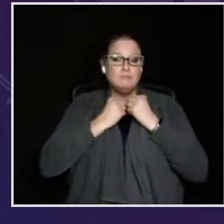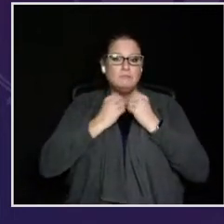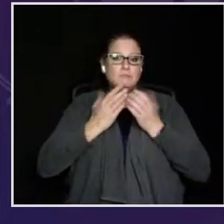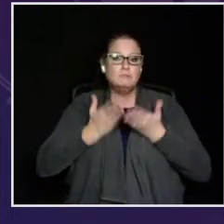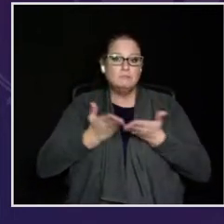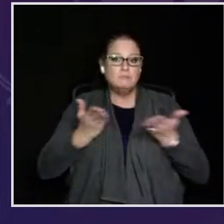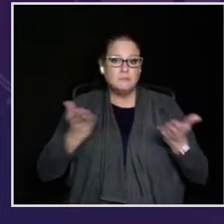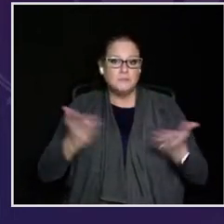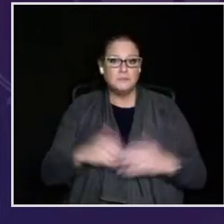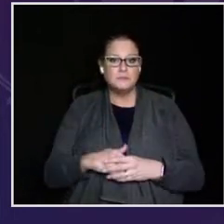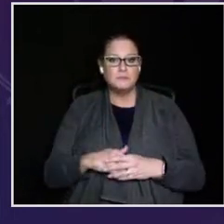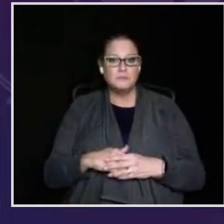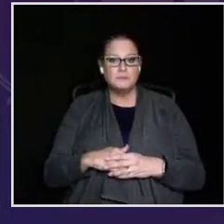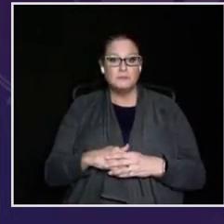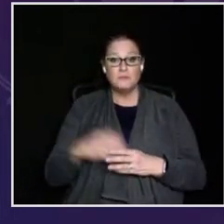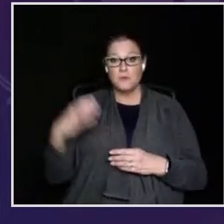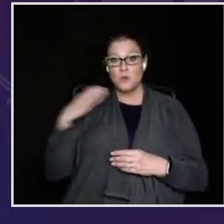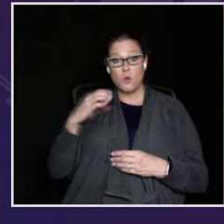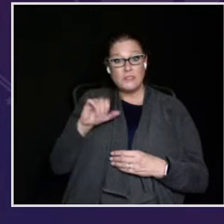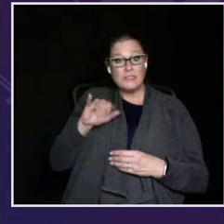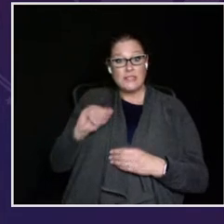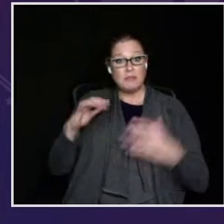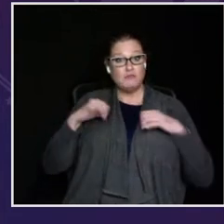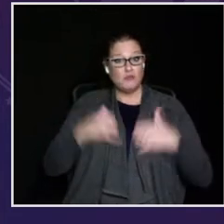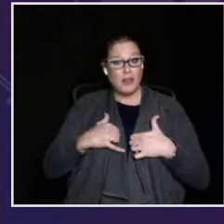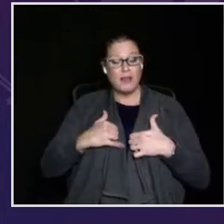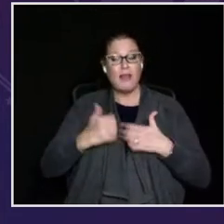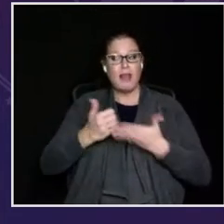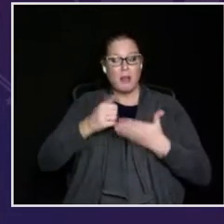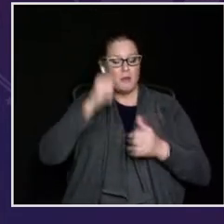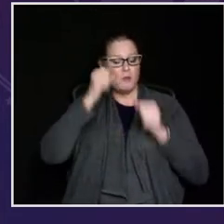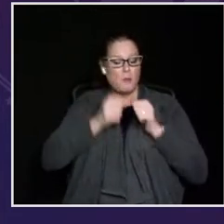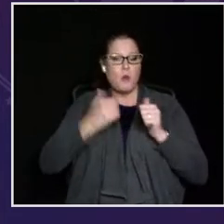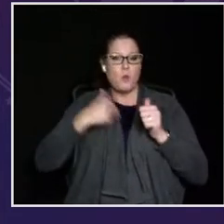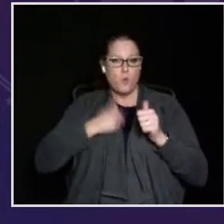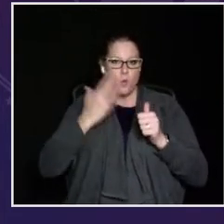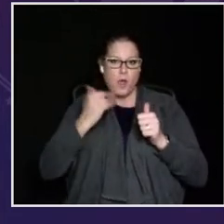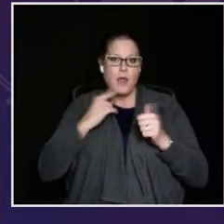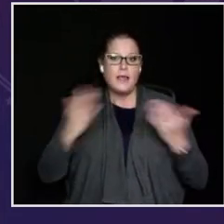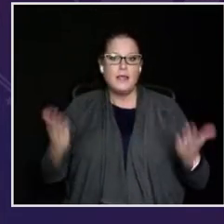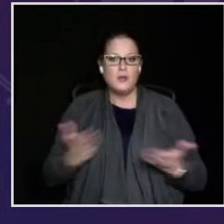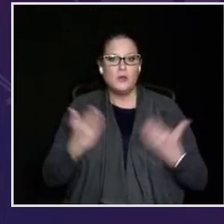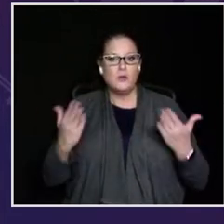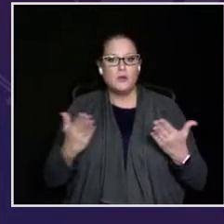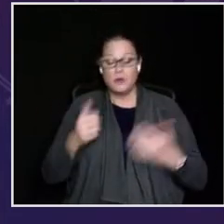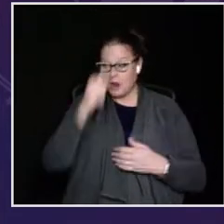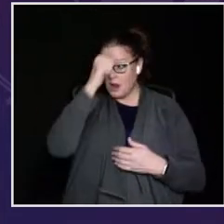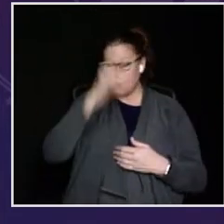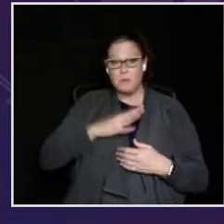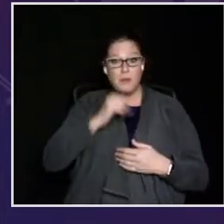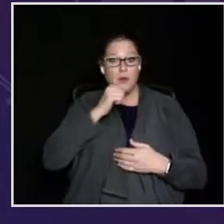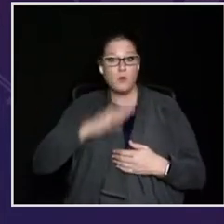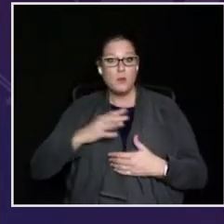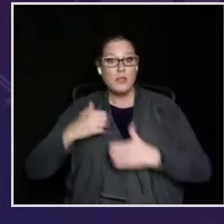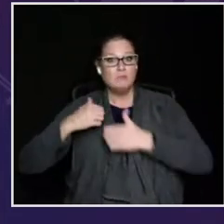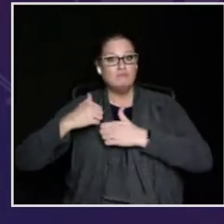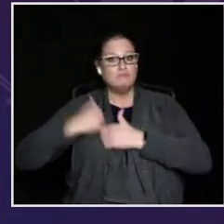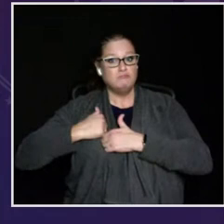coaching jacket, one of my most prized possessions. Coach Sam's jacket reminds me why we're here.